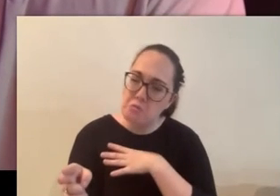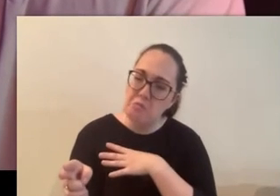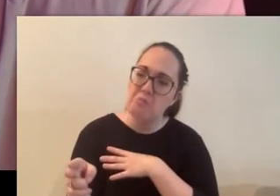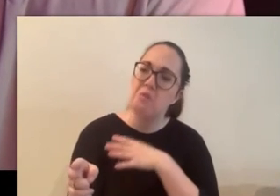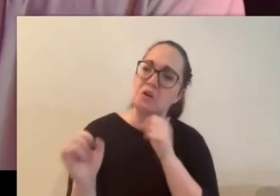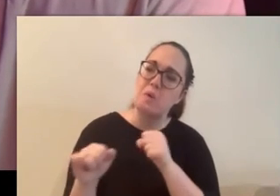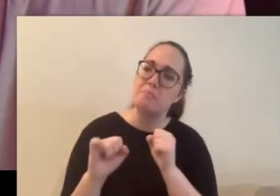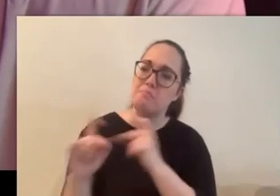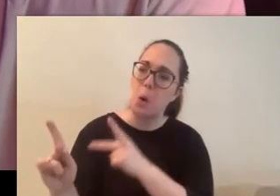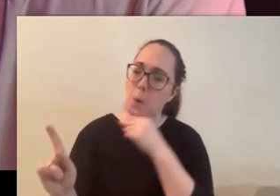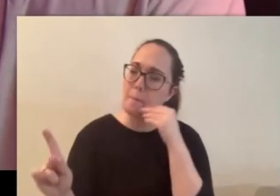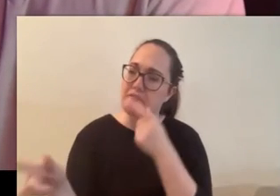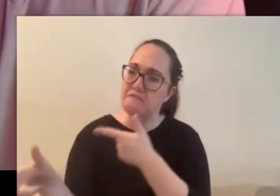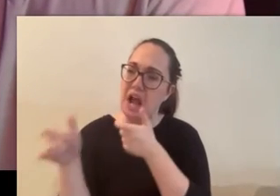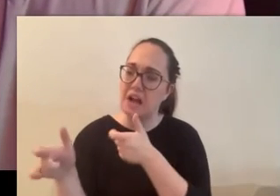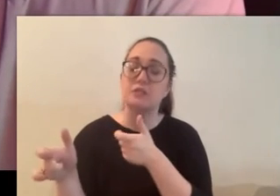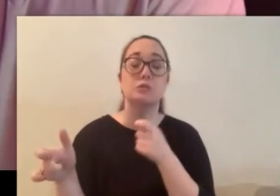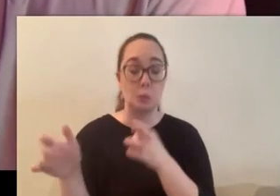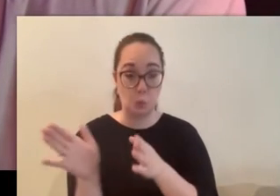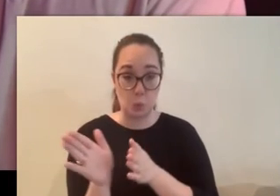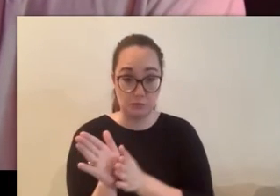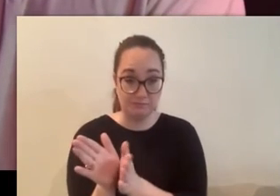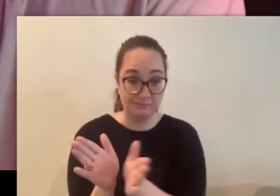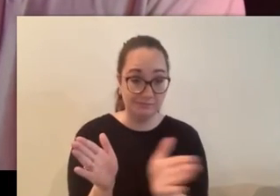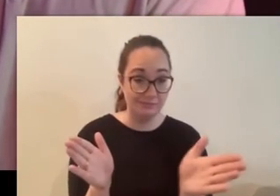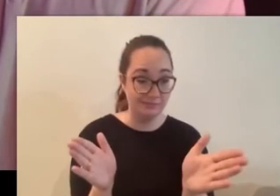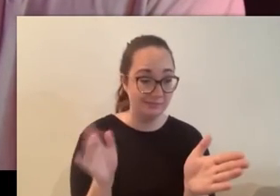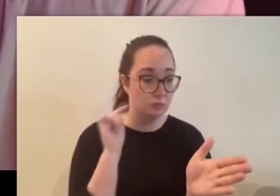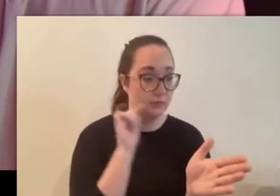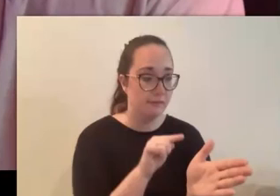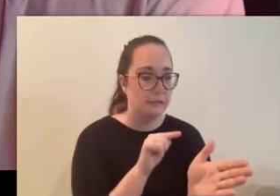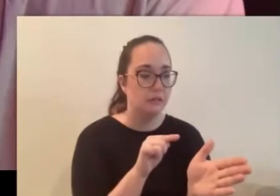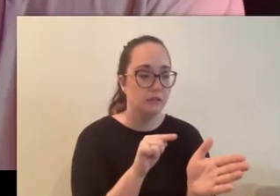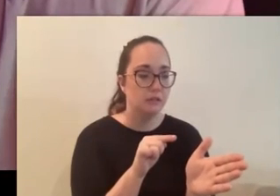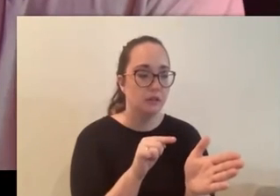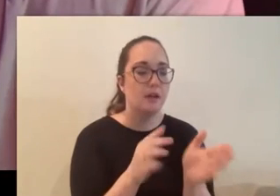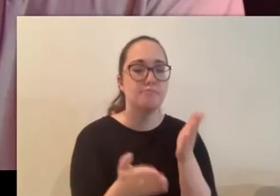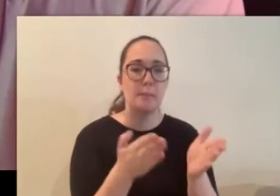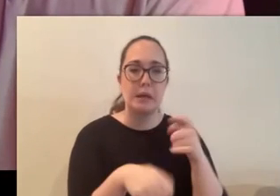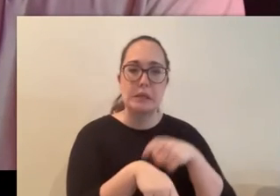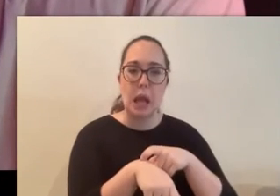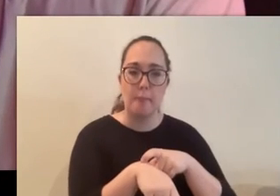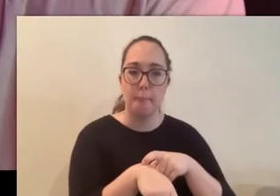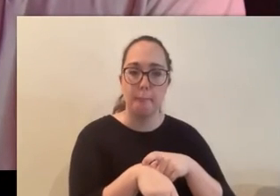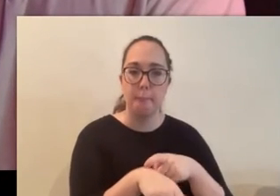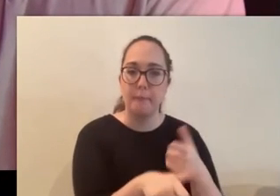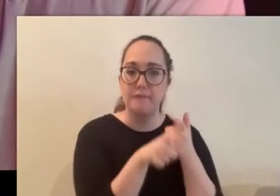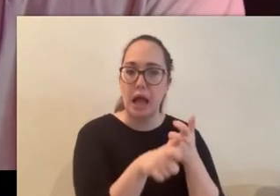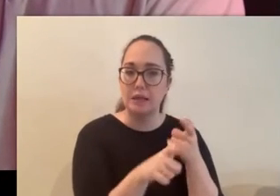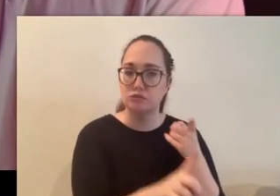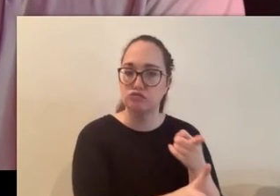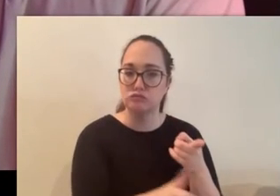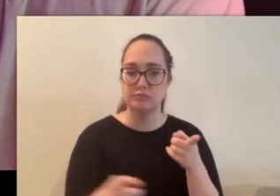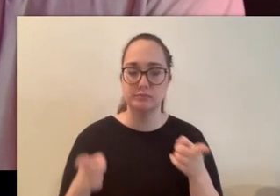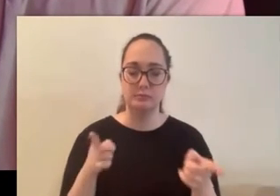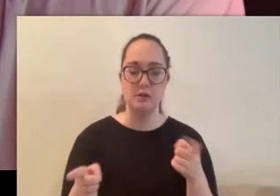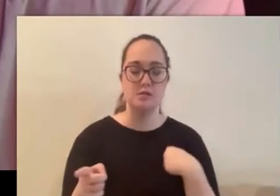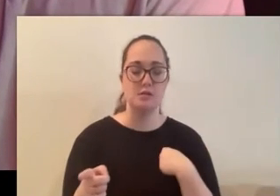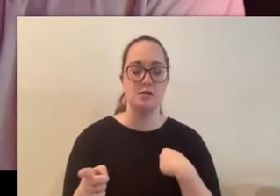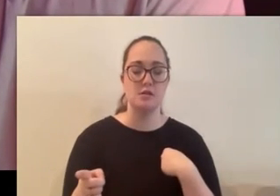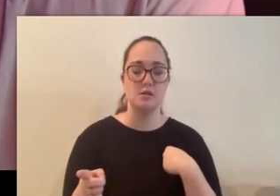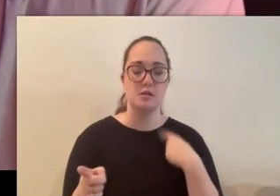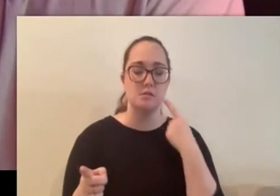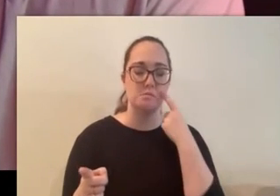or i could go right that's deeper into the woods but maybe it could cut down on my time me being me i